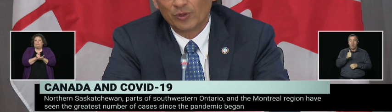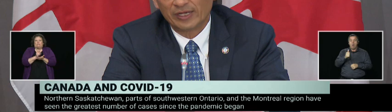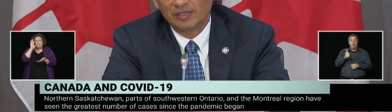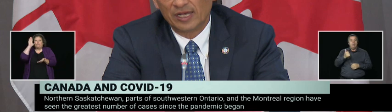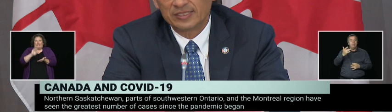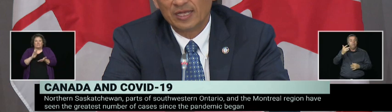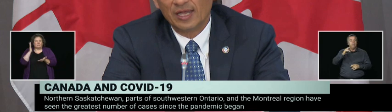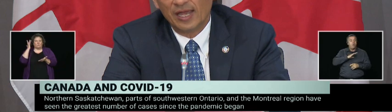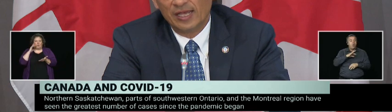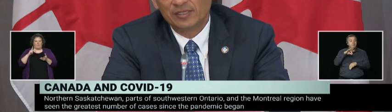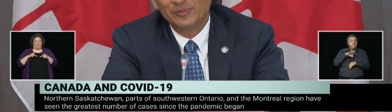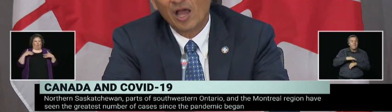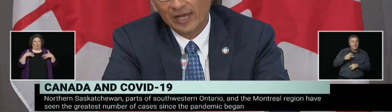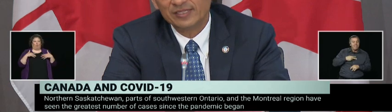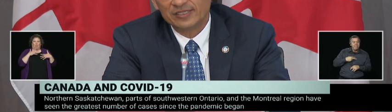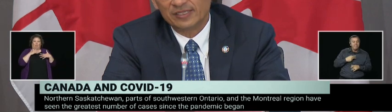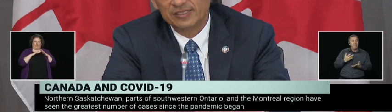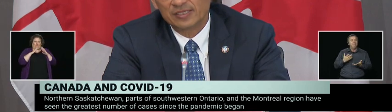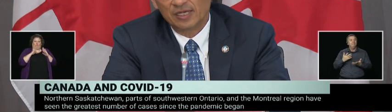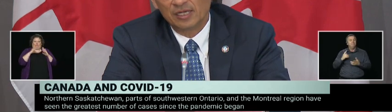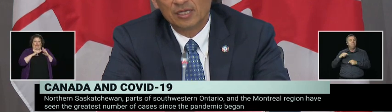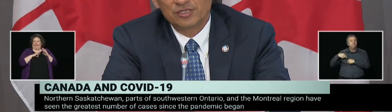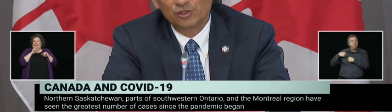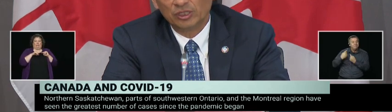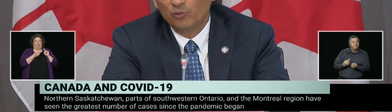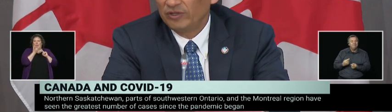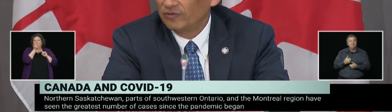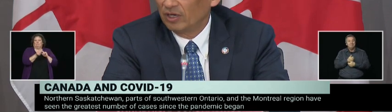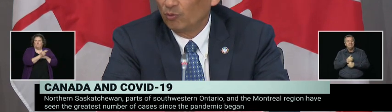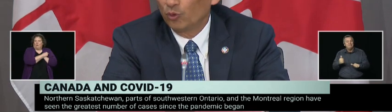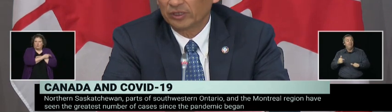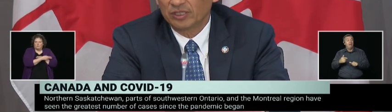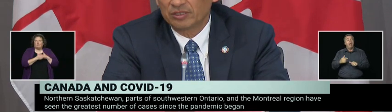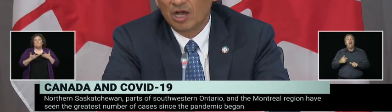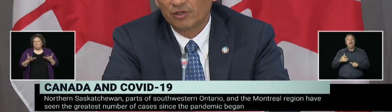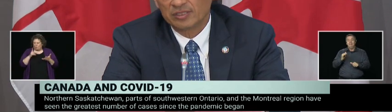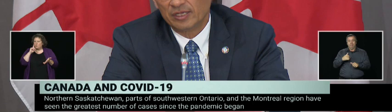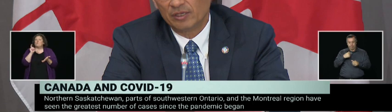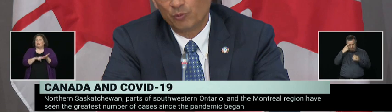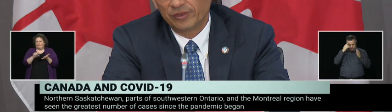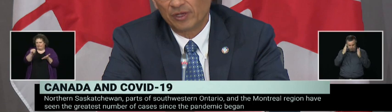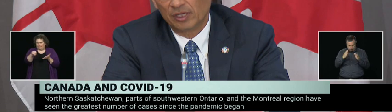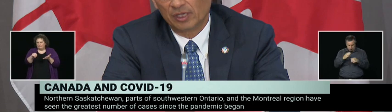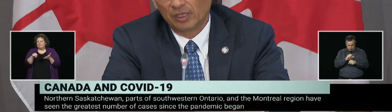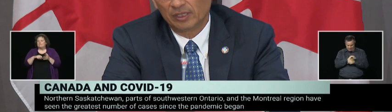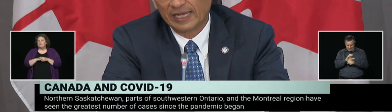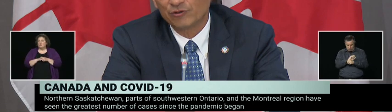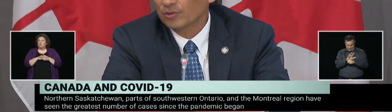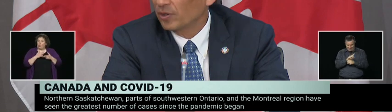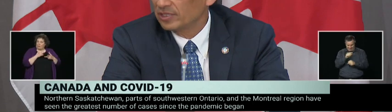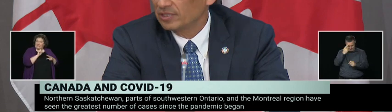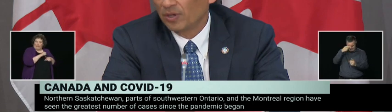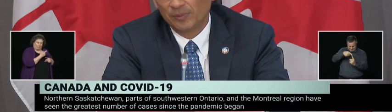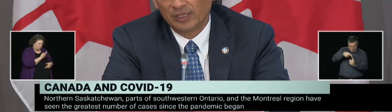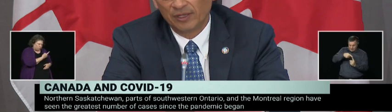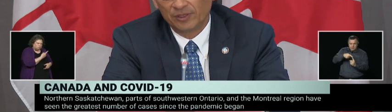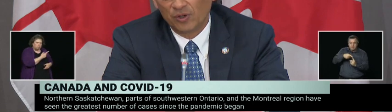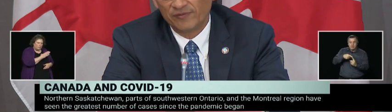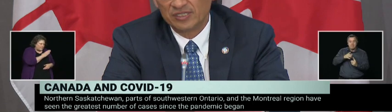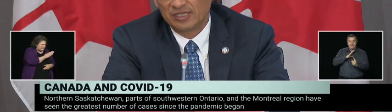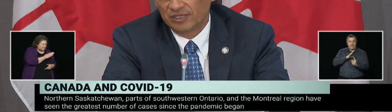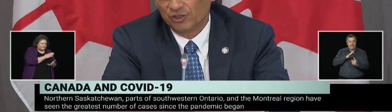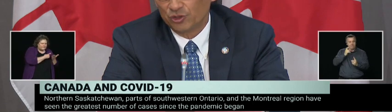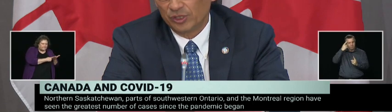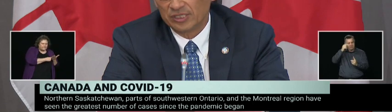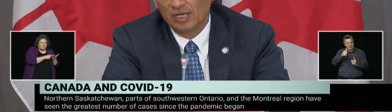that's been well recognized. And behind the scenes, certainly we've worked tirelessly with our counterparts in public health